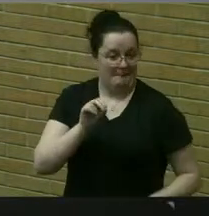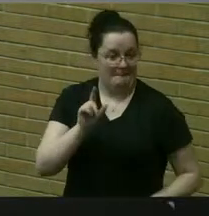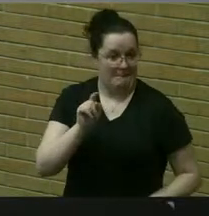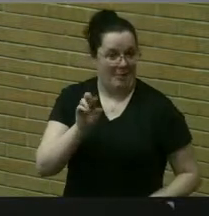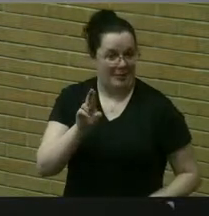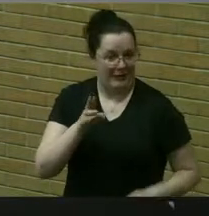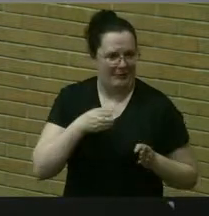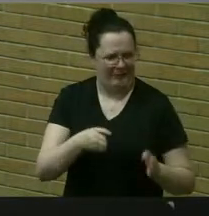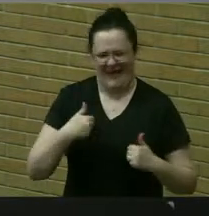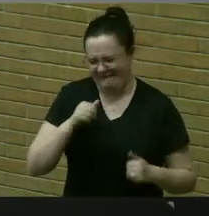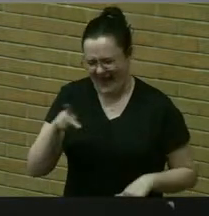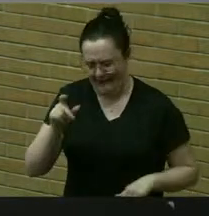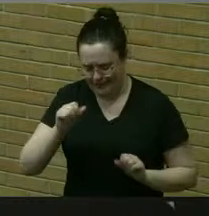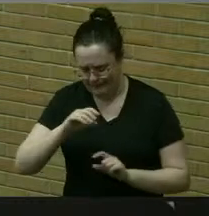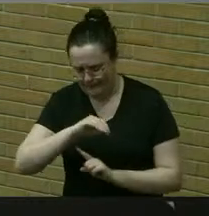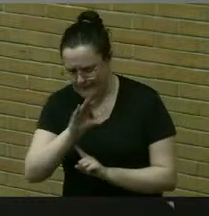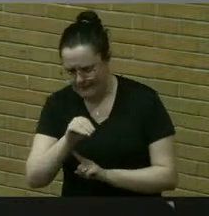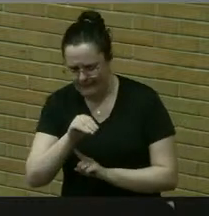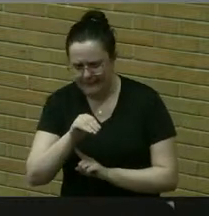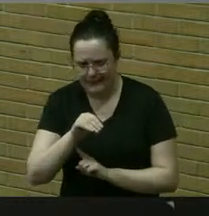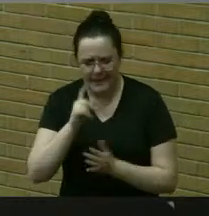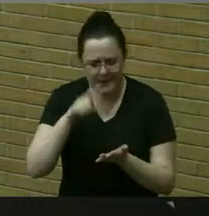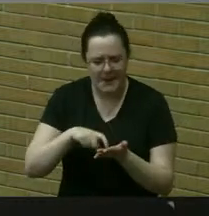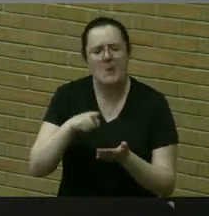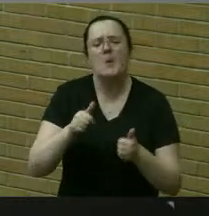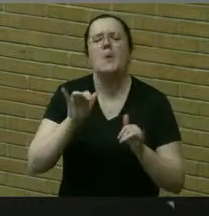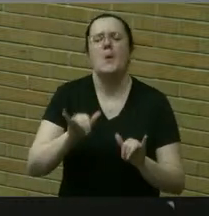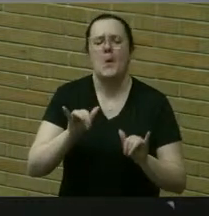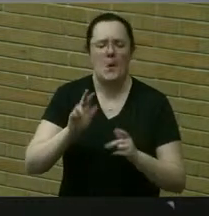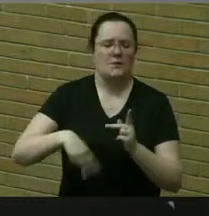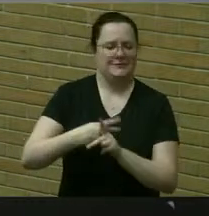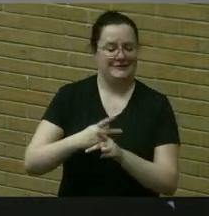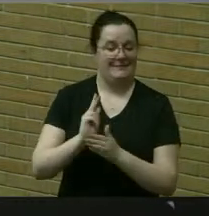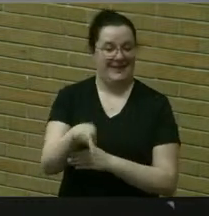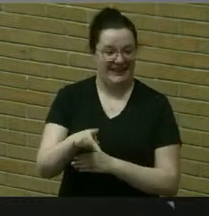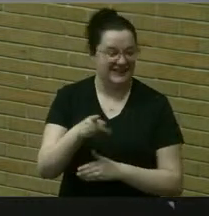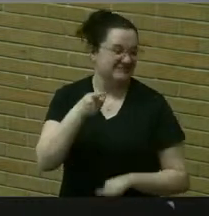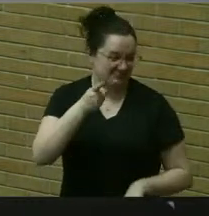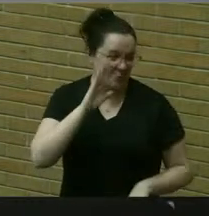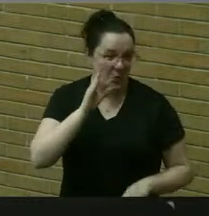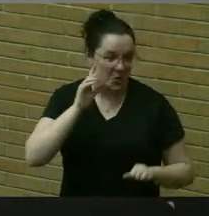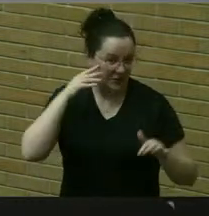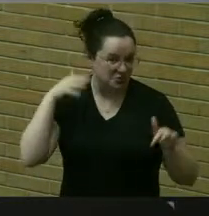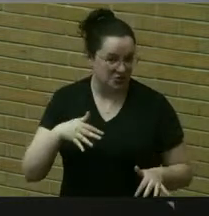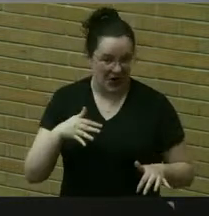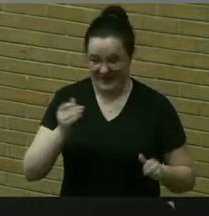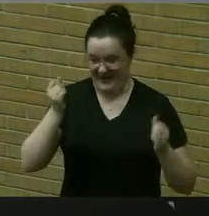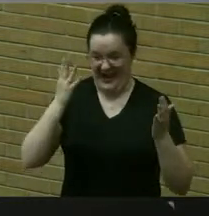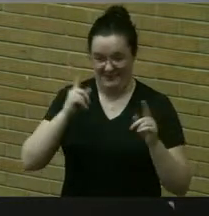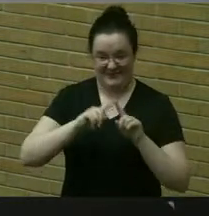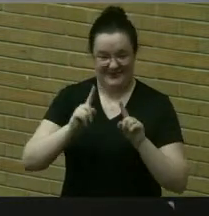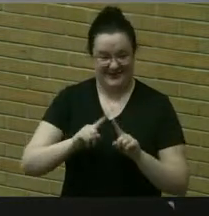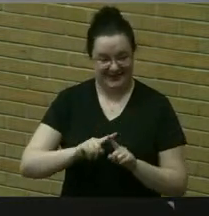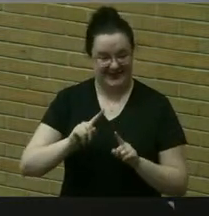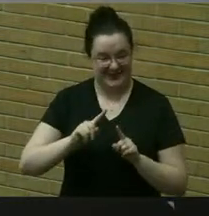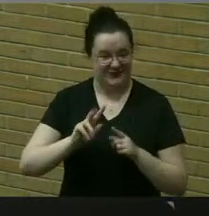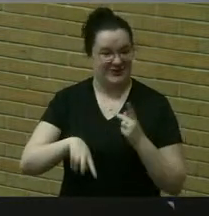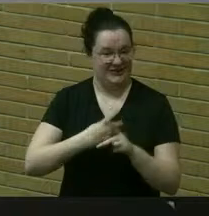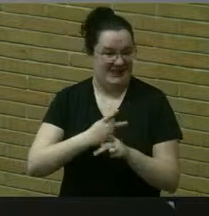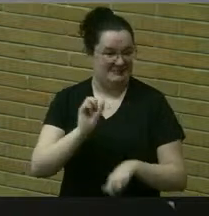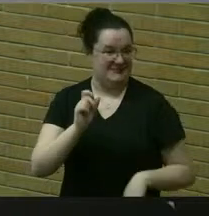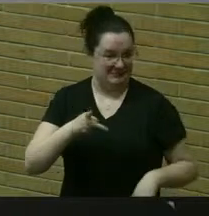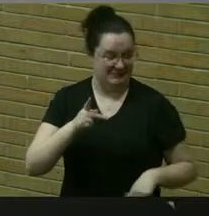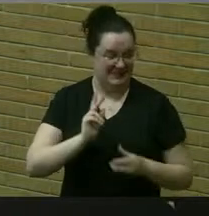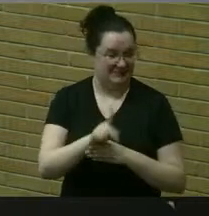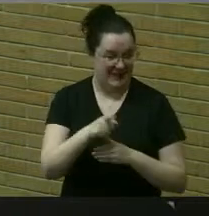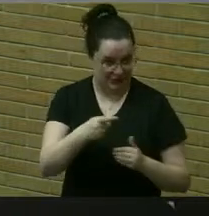you'll you will be truly surprised at how many plants you already have and then the goal is to as you learn more